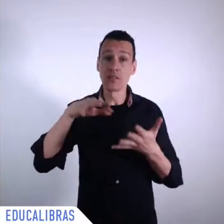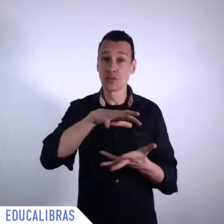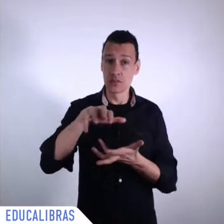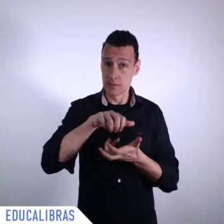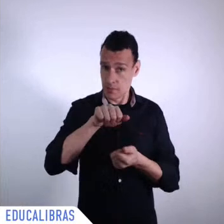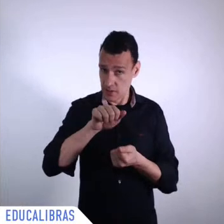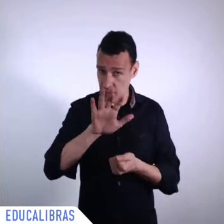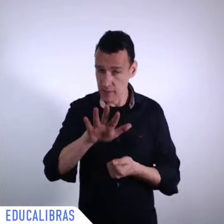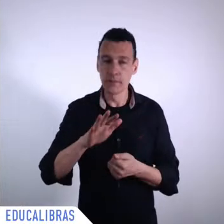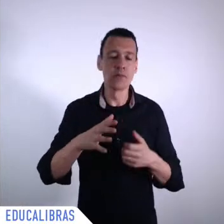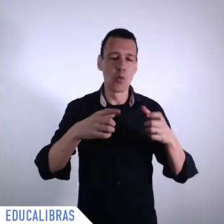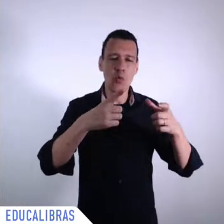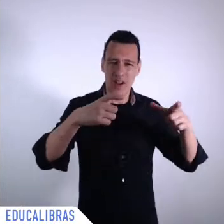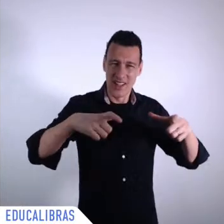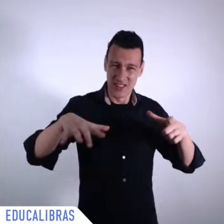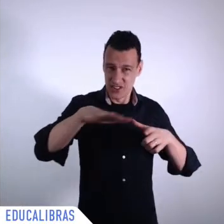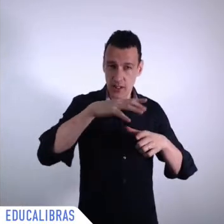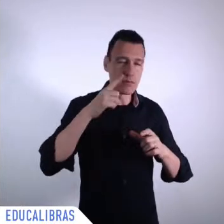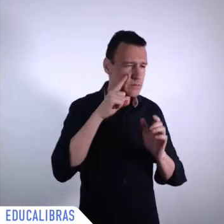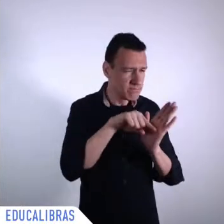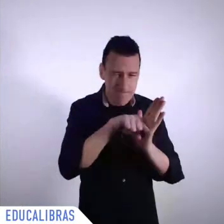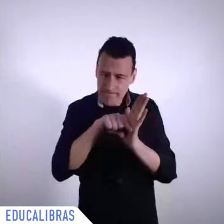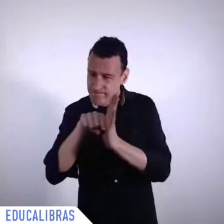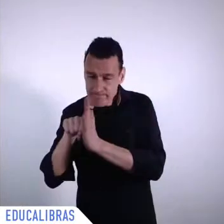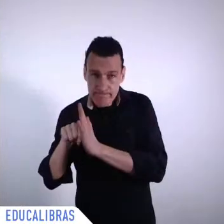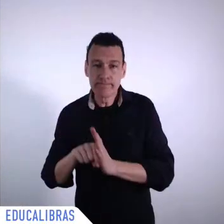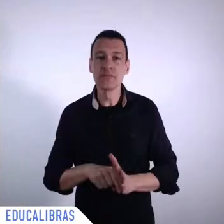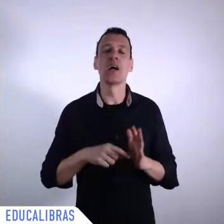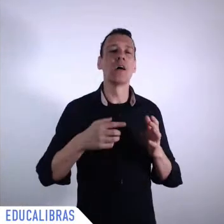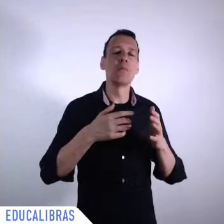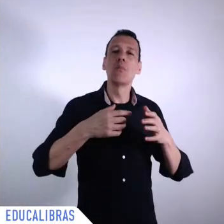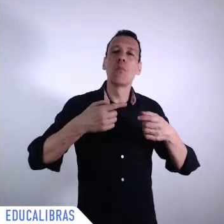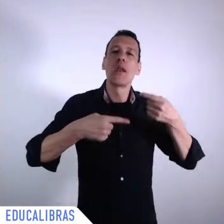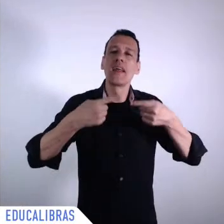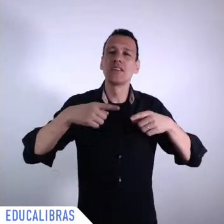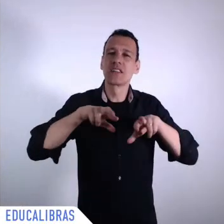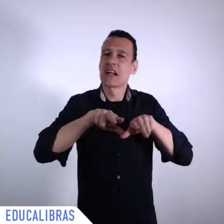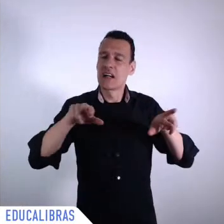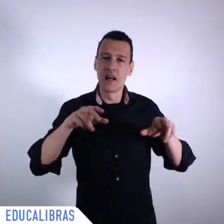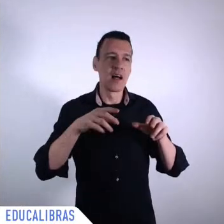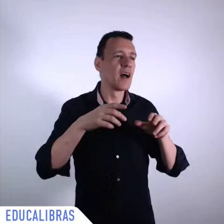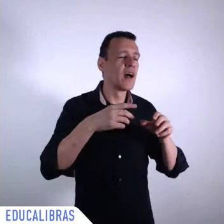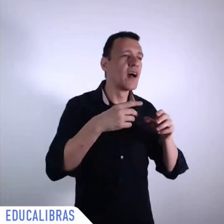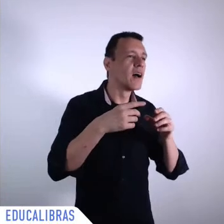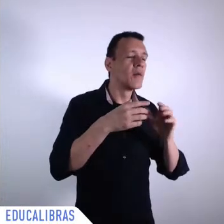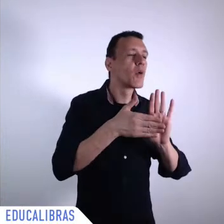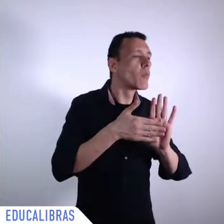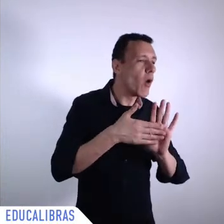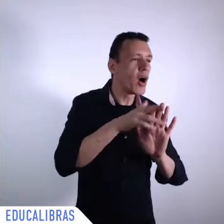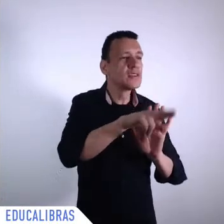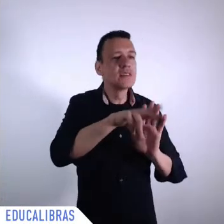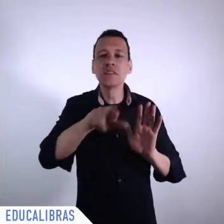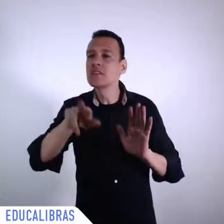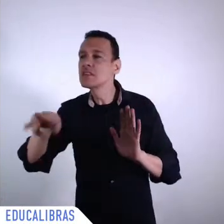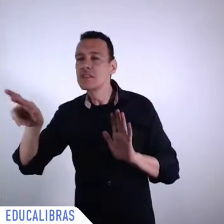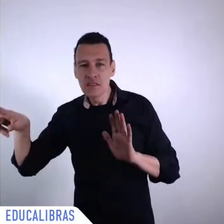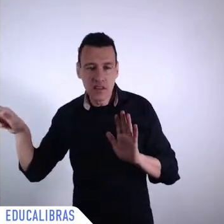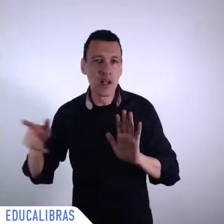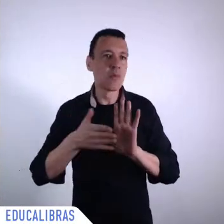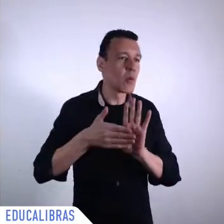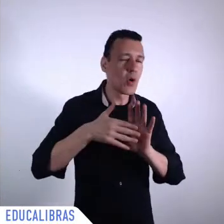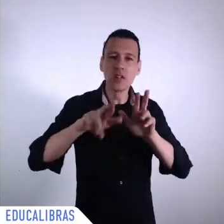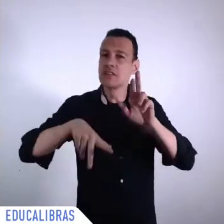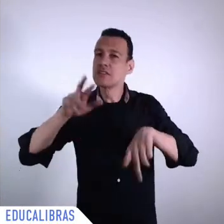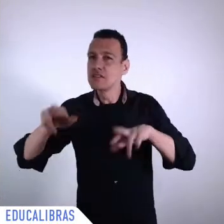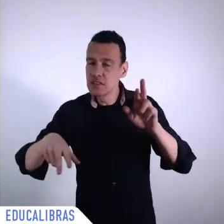those challenges it is obviously difficult right now to talk about post pandemia we are still in the